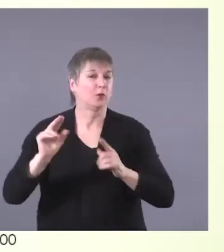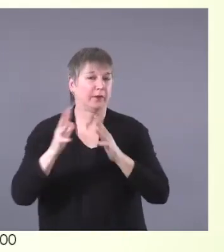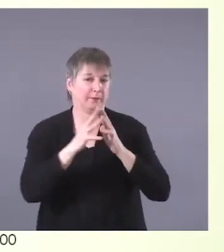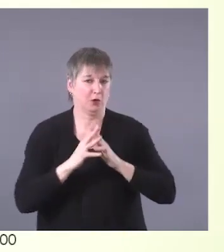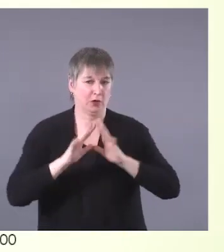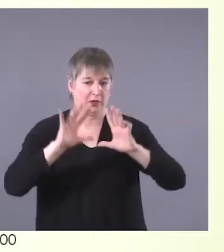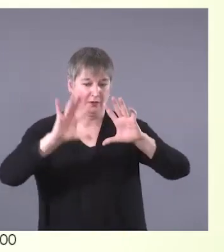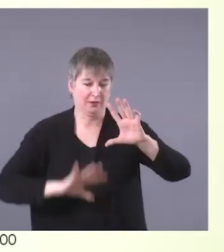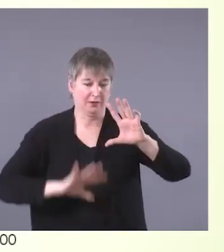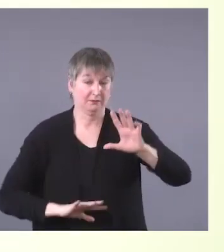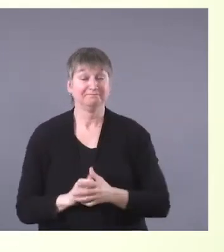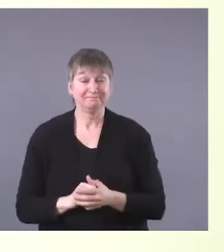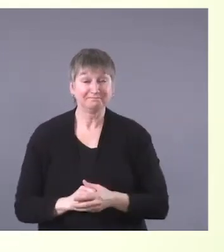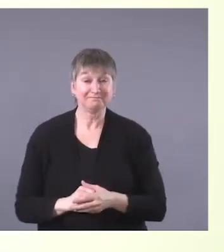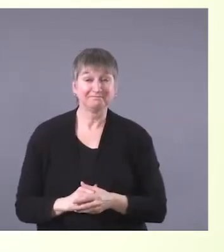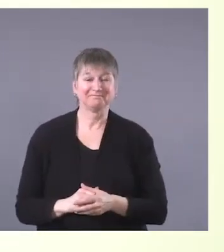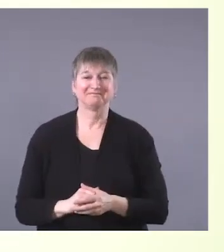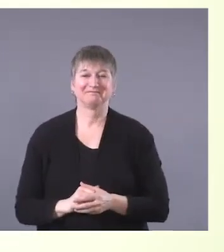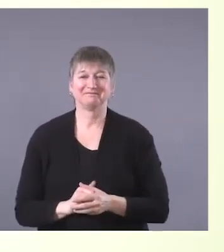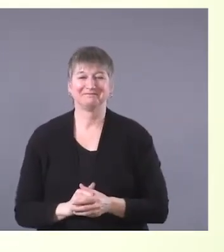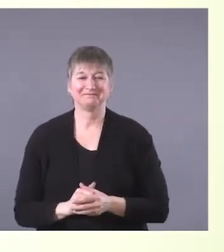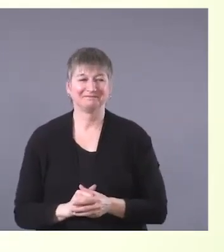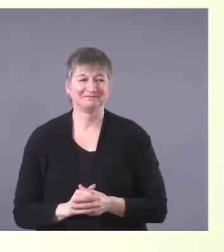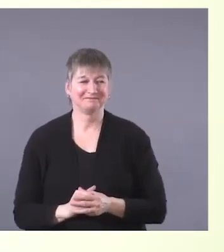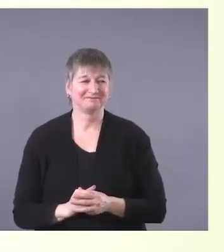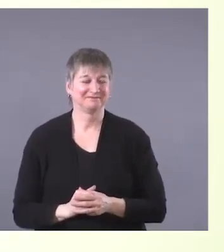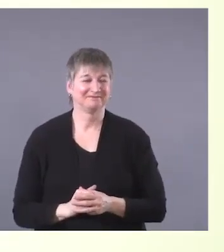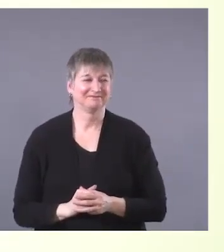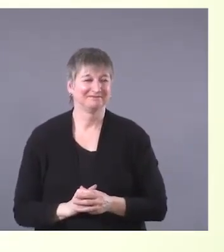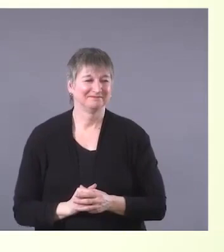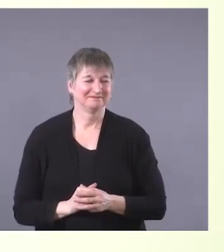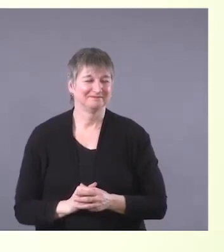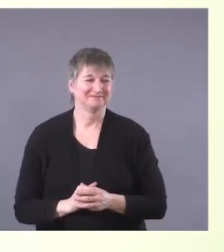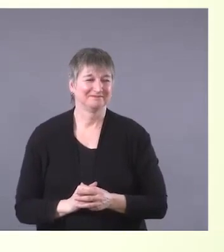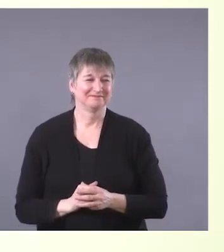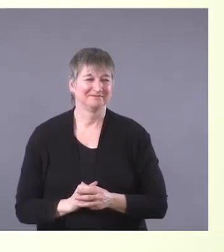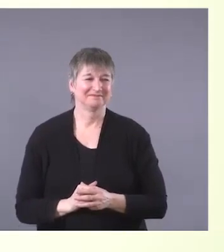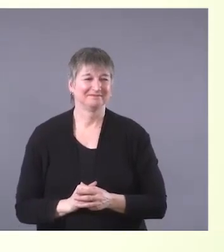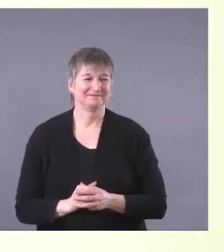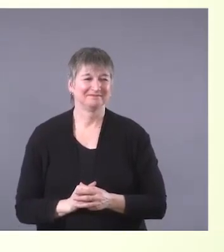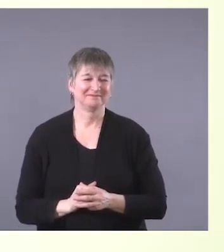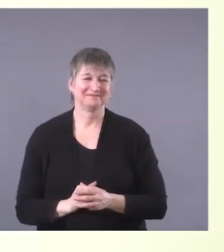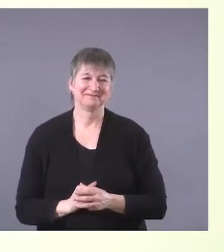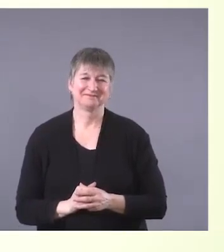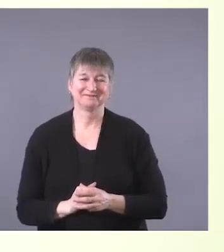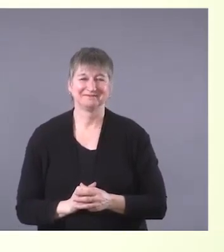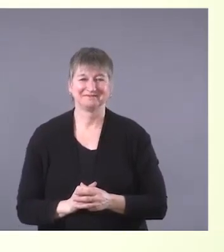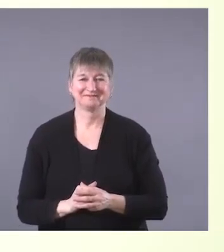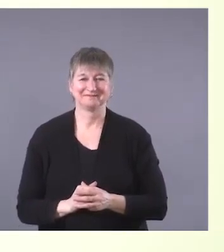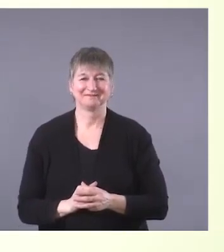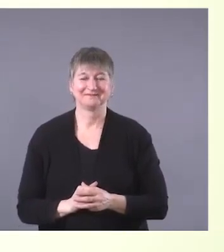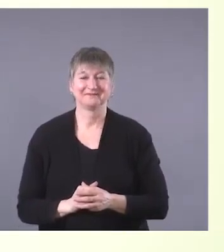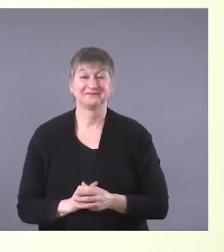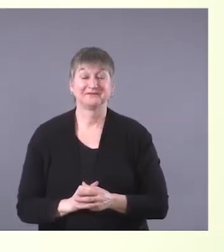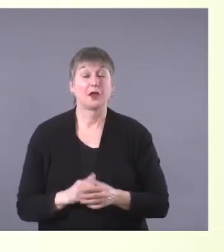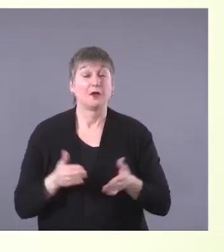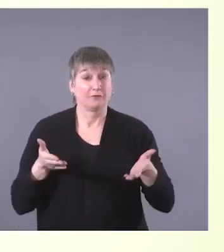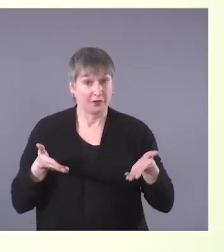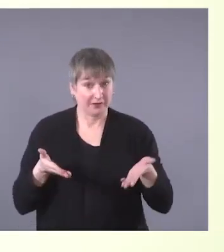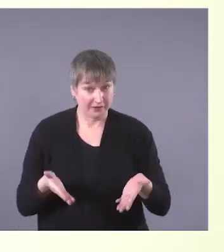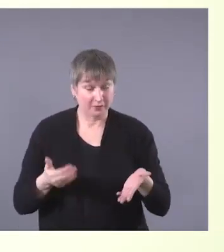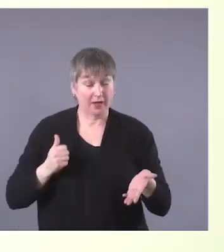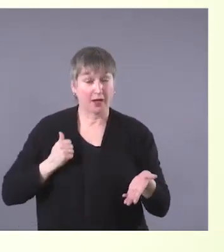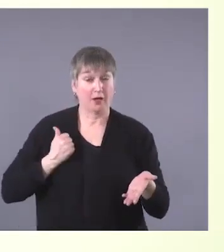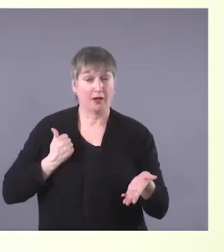Next slide, please. So specific to Alberta First Nations,